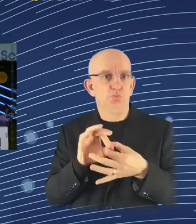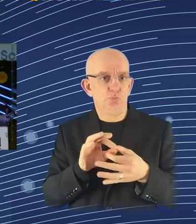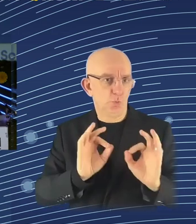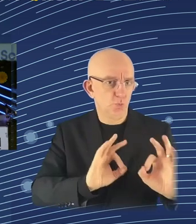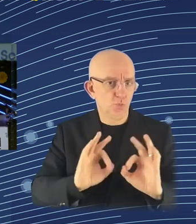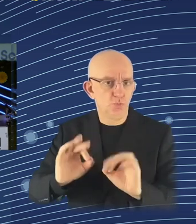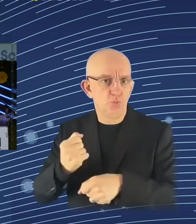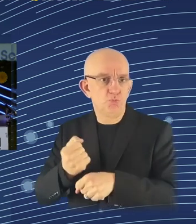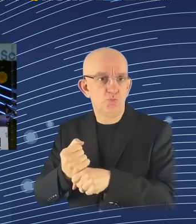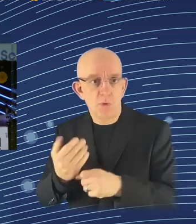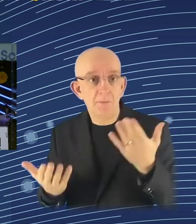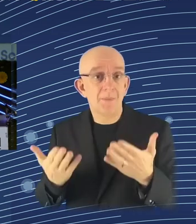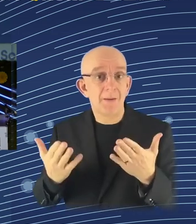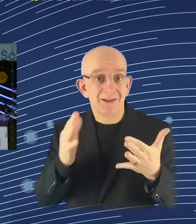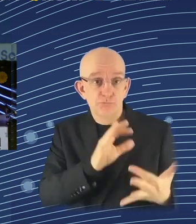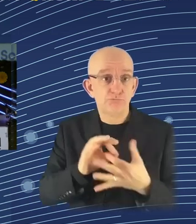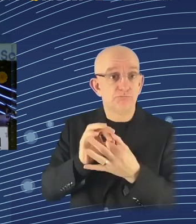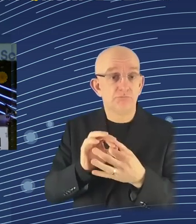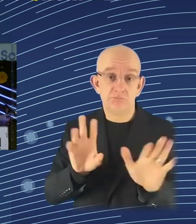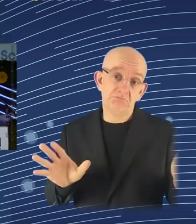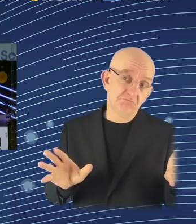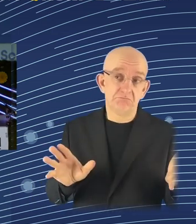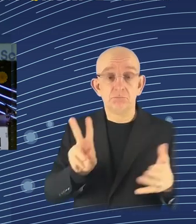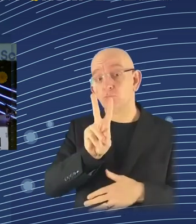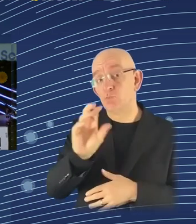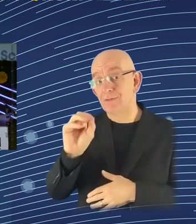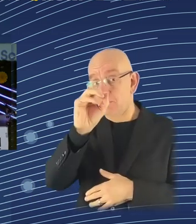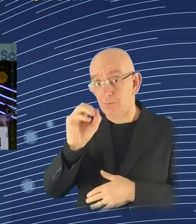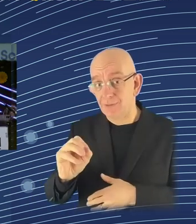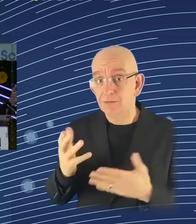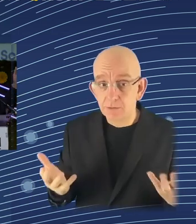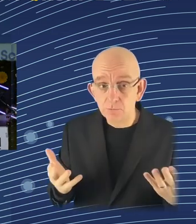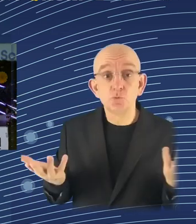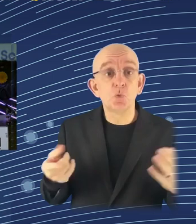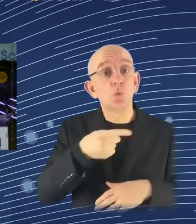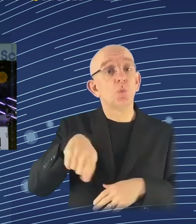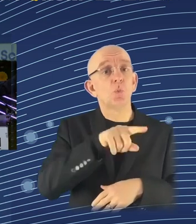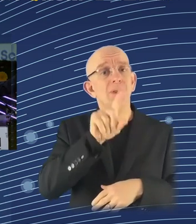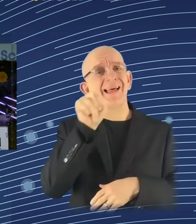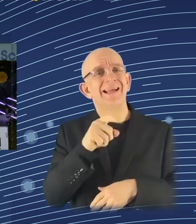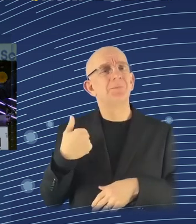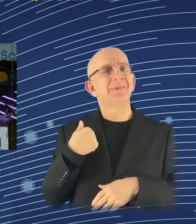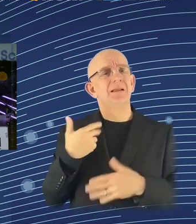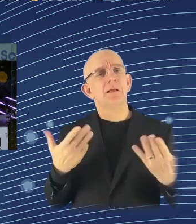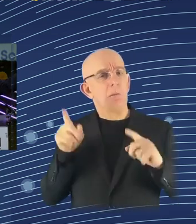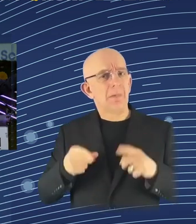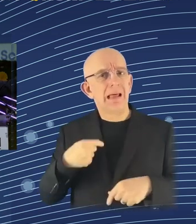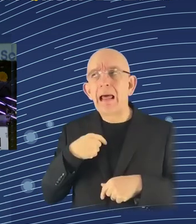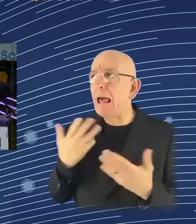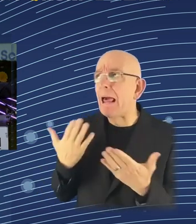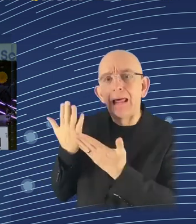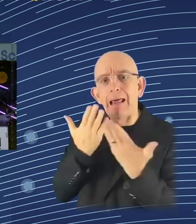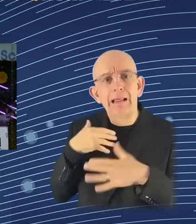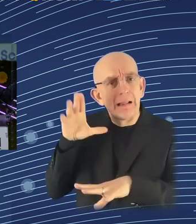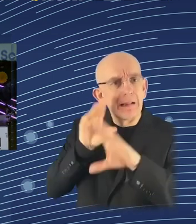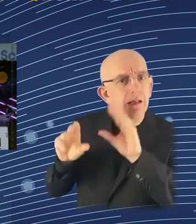any of you, any students who come to ask me what should I learn, and I said, well, learn some good mathematics so that you have a chance to succeed in the top